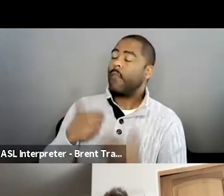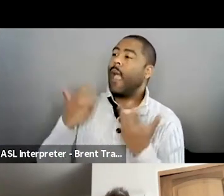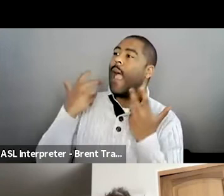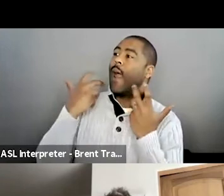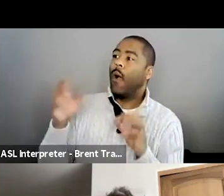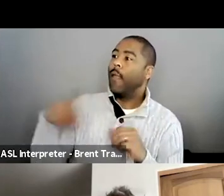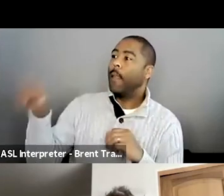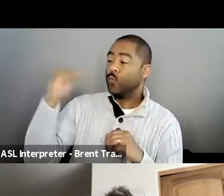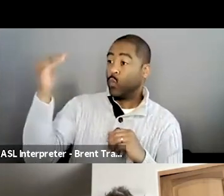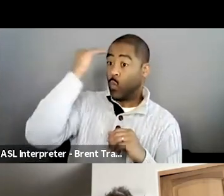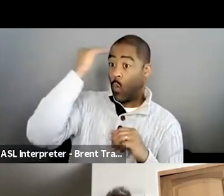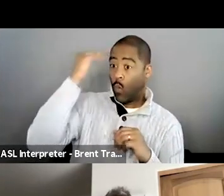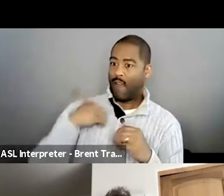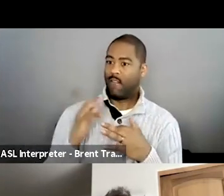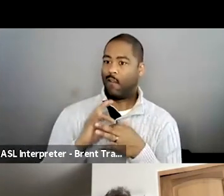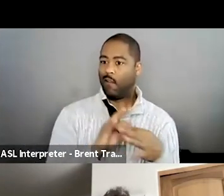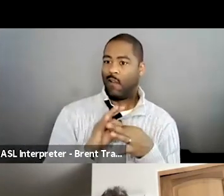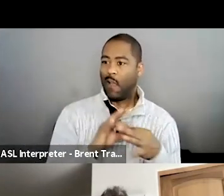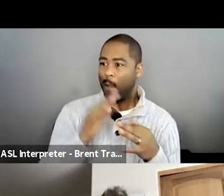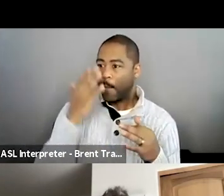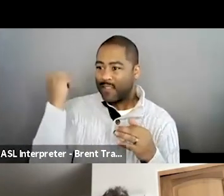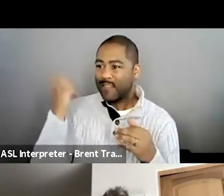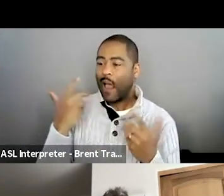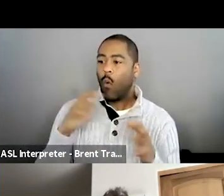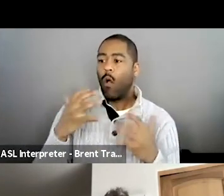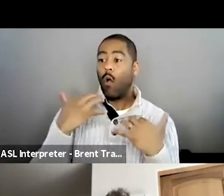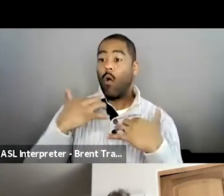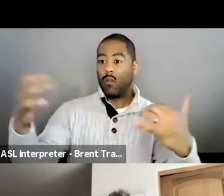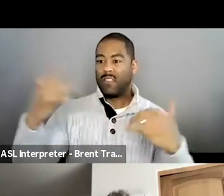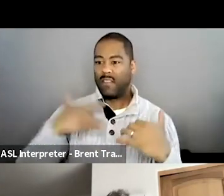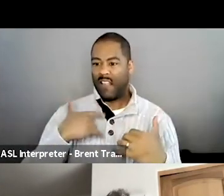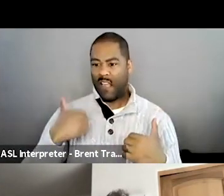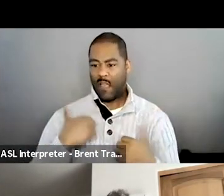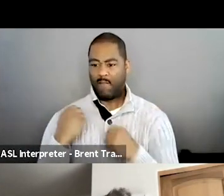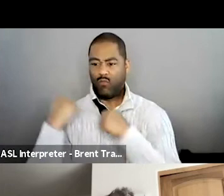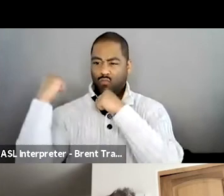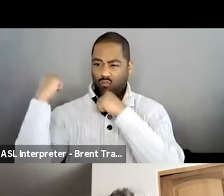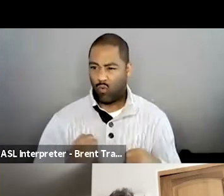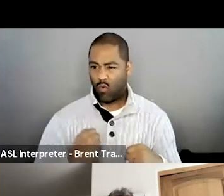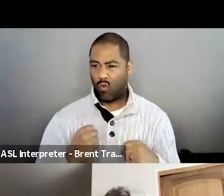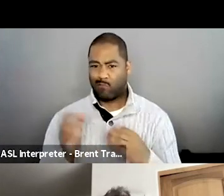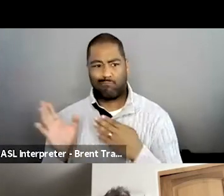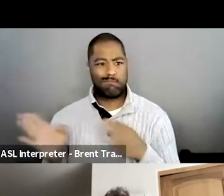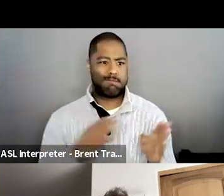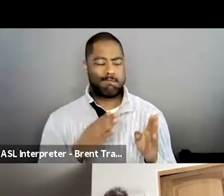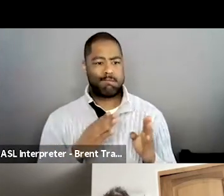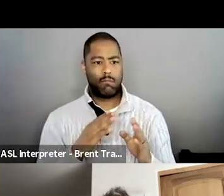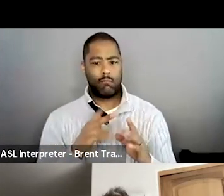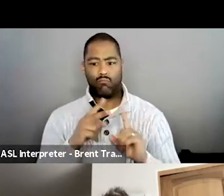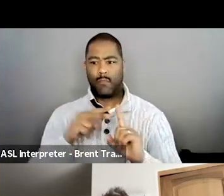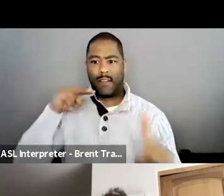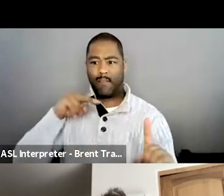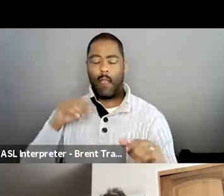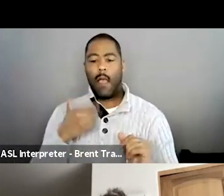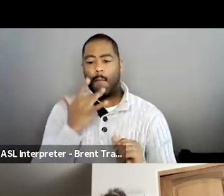this is, you know, that I had such a strong perspective one way or another. And so I just wanted to, I wanted to kind of just to be omniscient, I suppose. And, um,